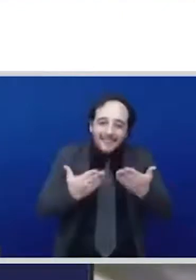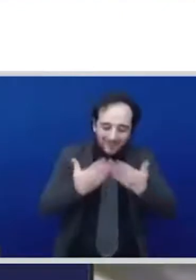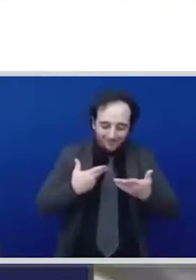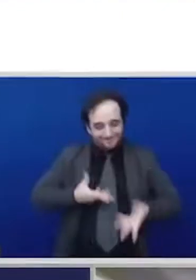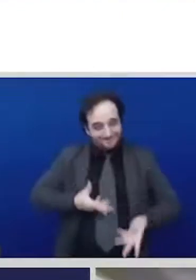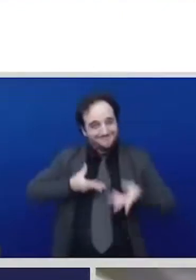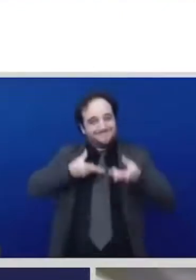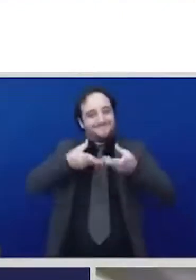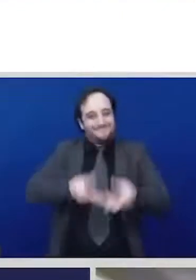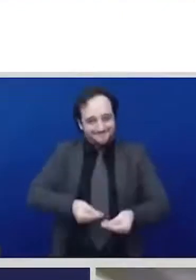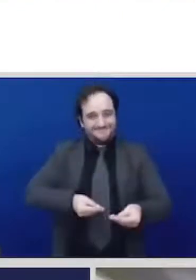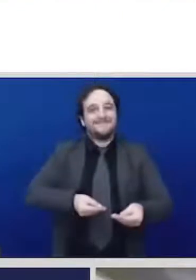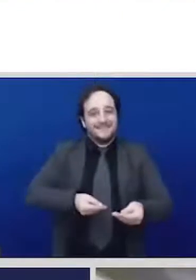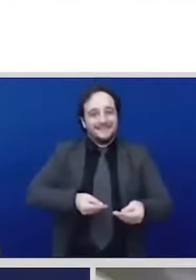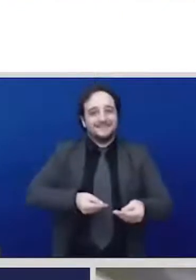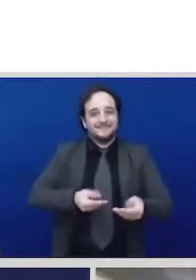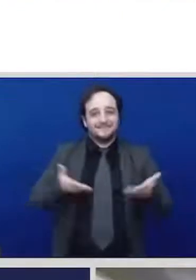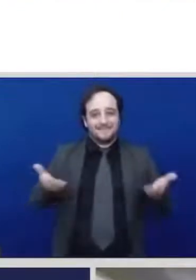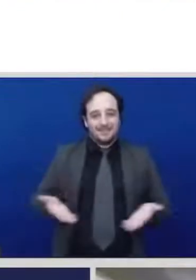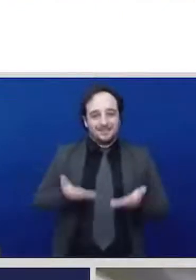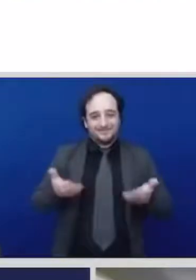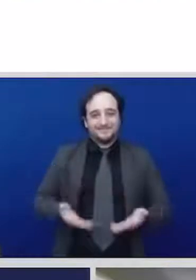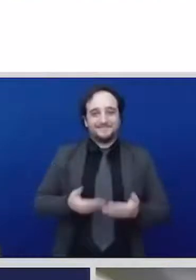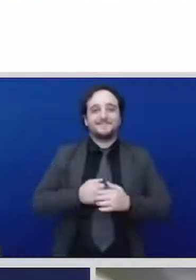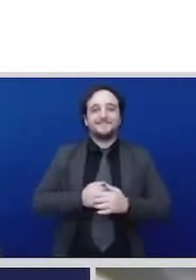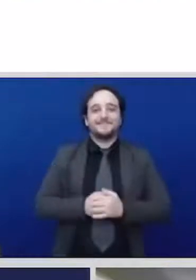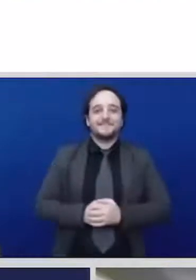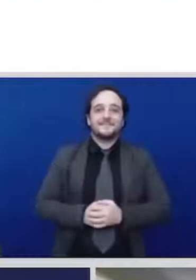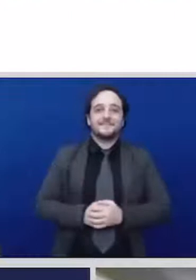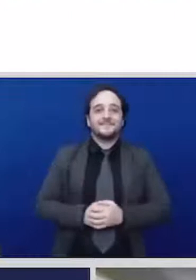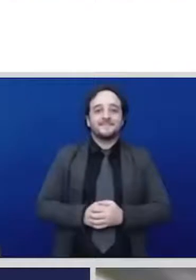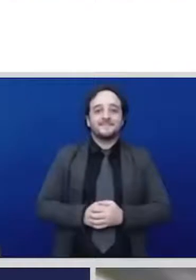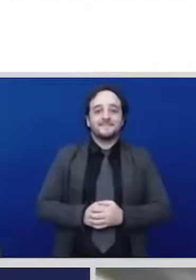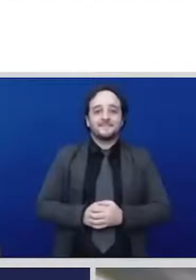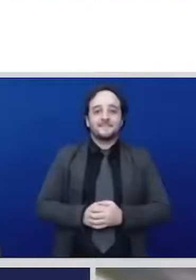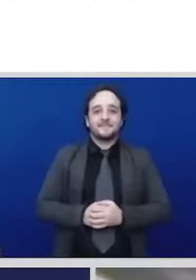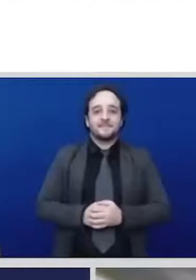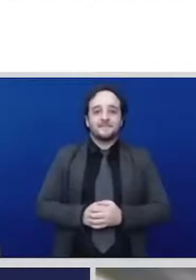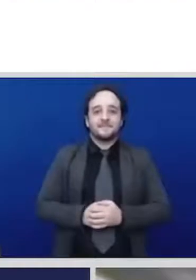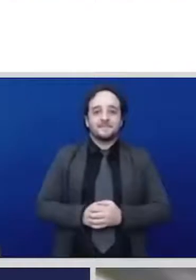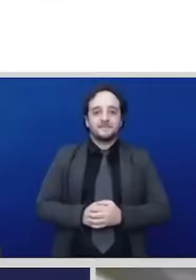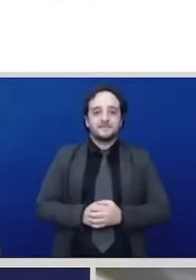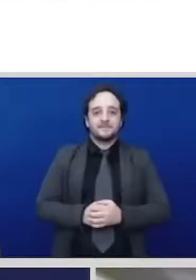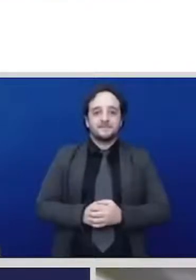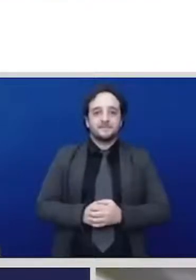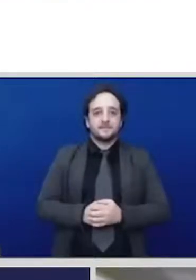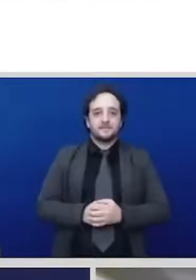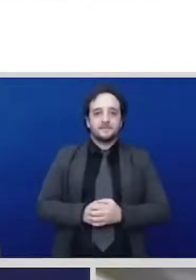I just realized I'm the only male panelist right in this forum anyhow thank you so much